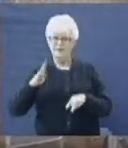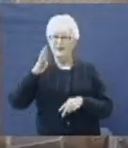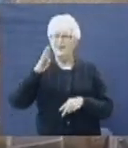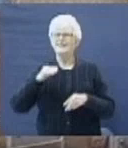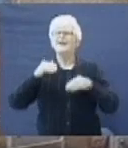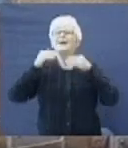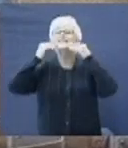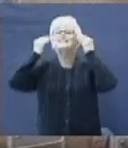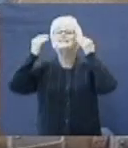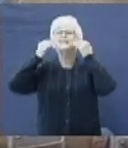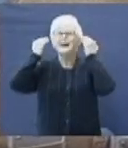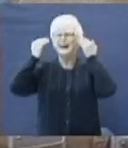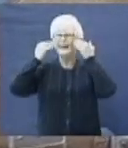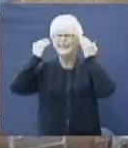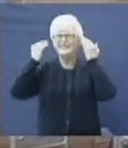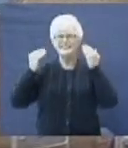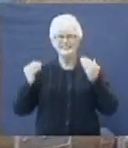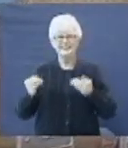God's smiling.